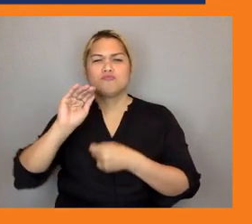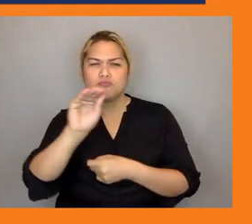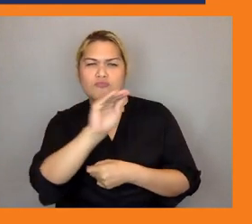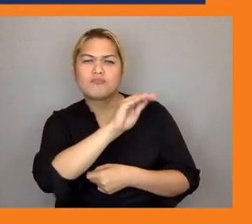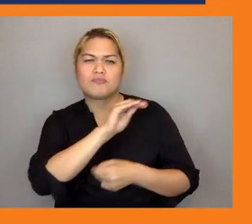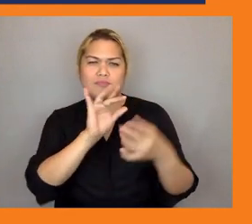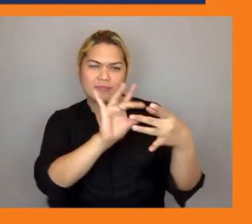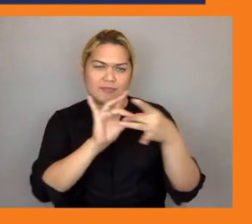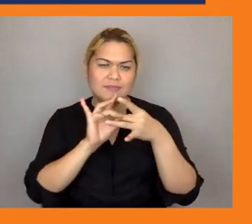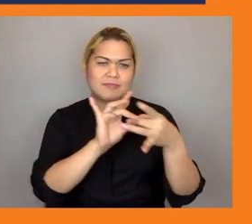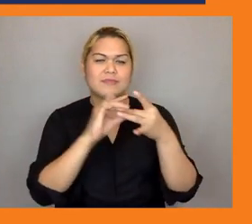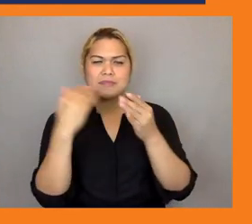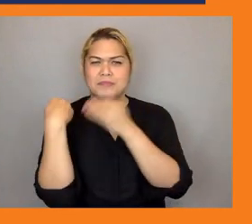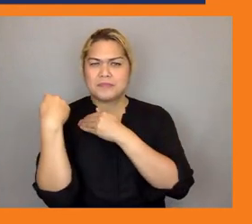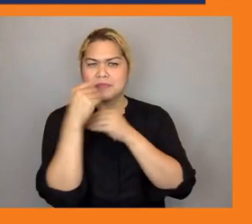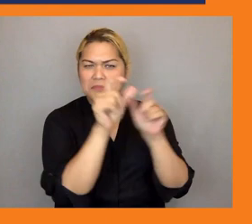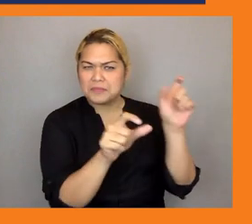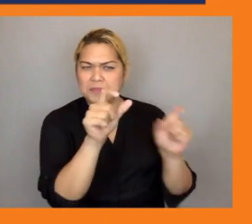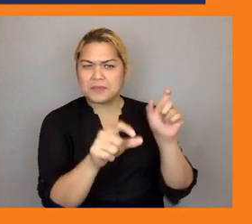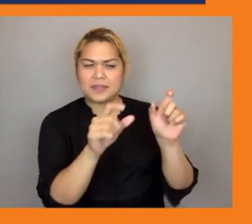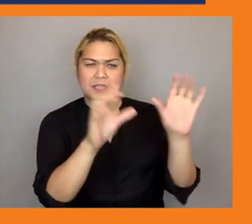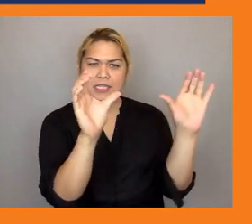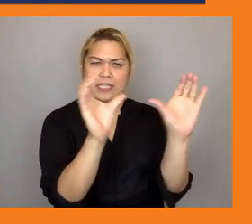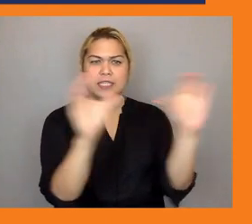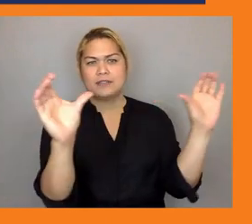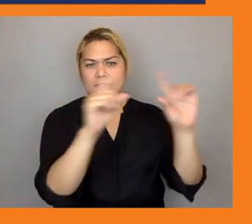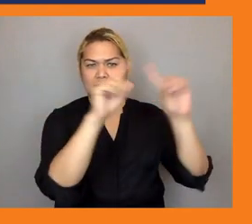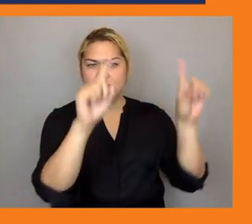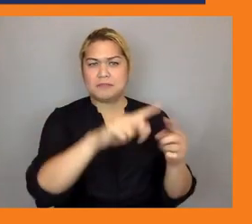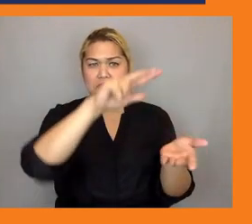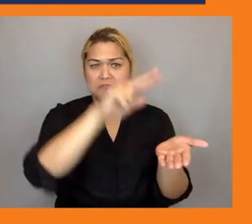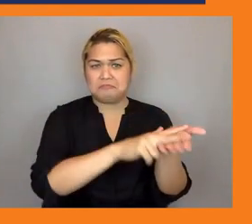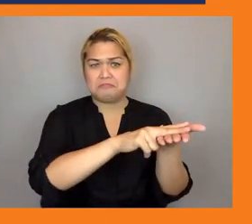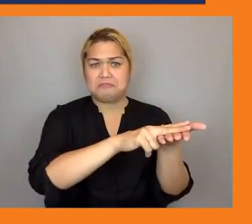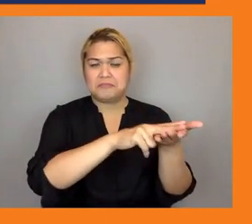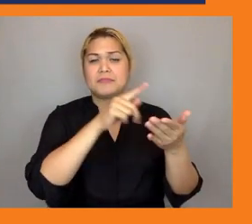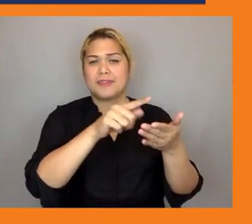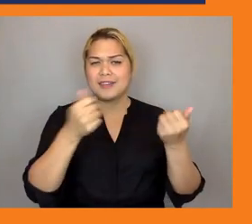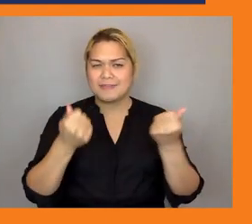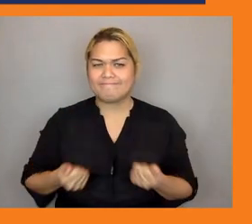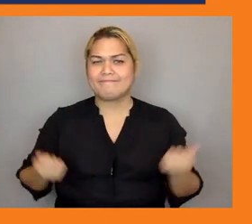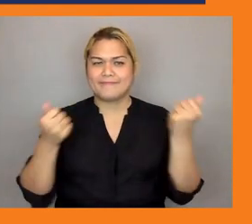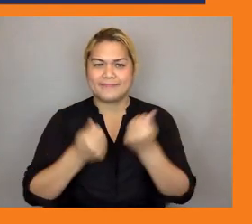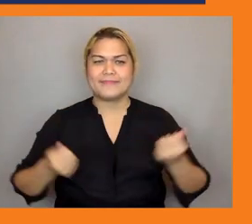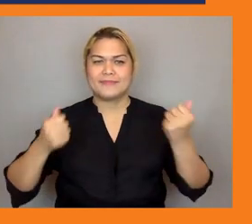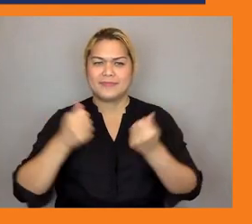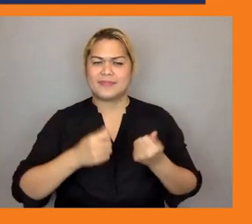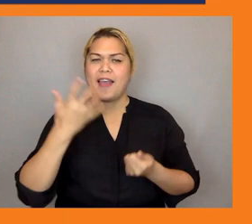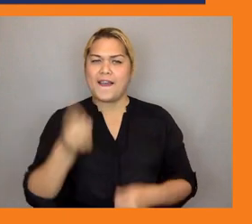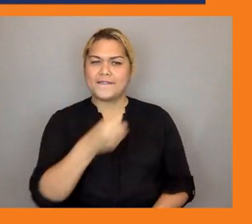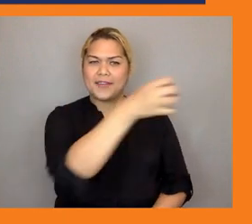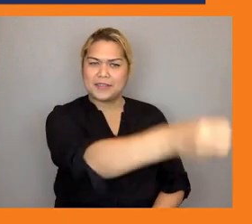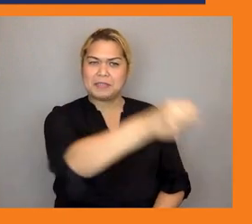um um so then we can provide uh trainers to the national trainers so then they can pass on the training to